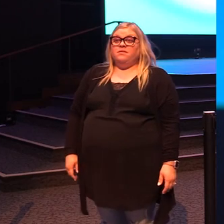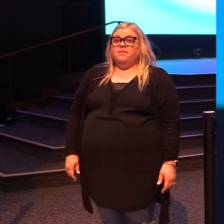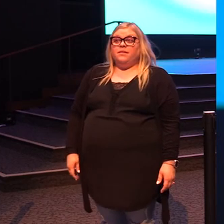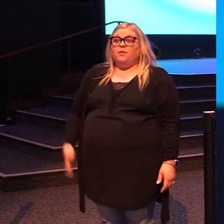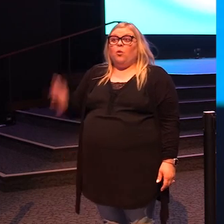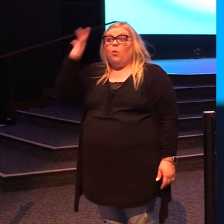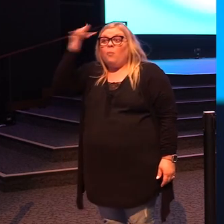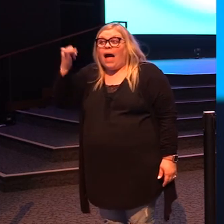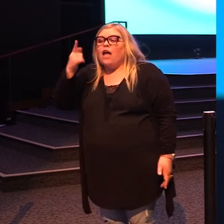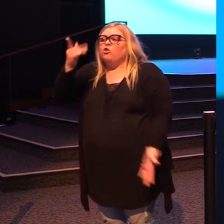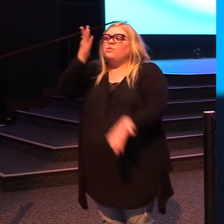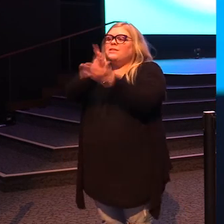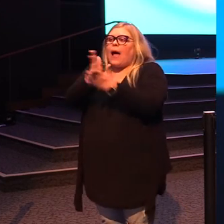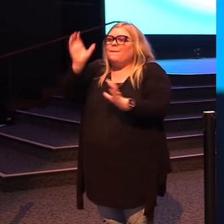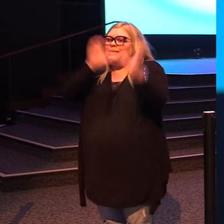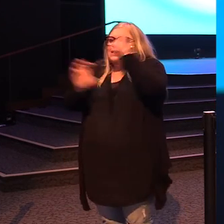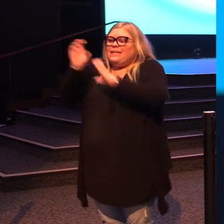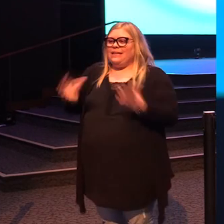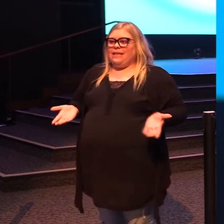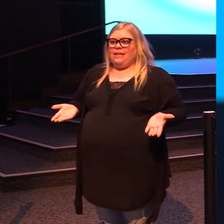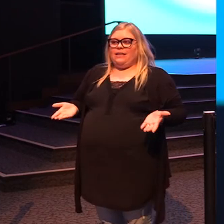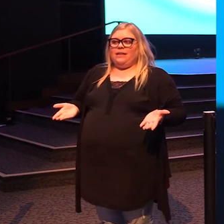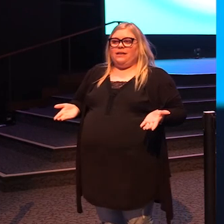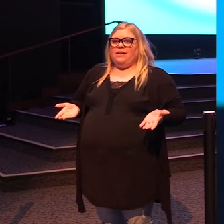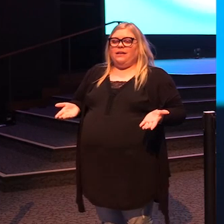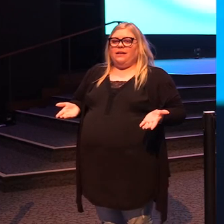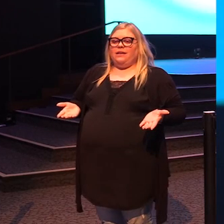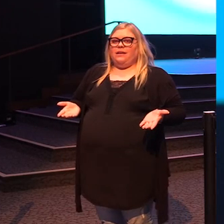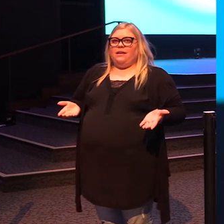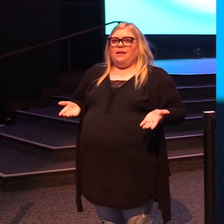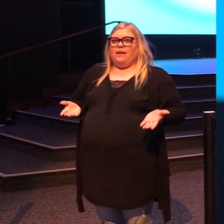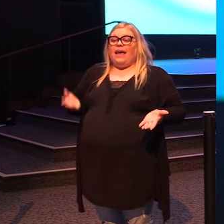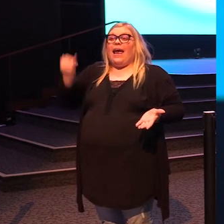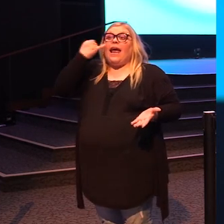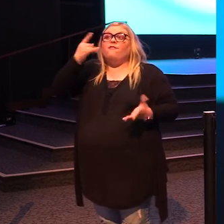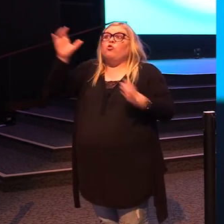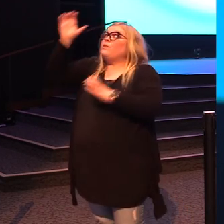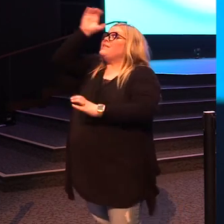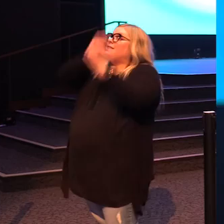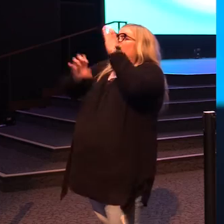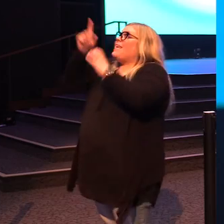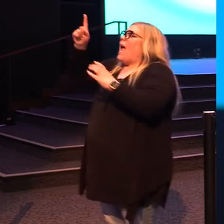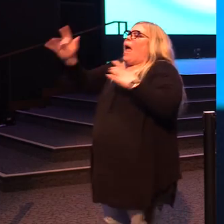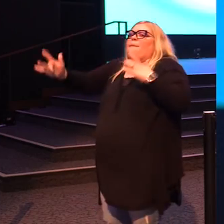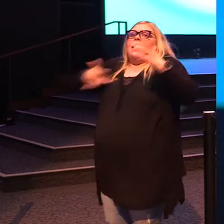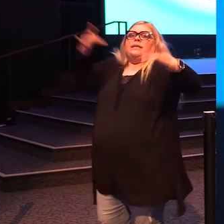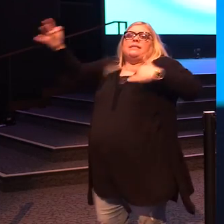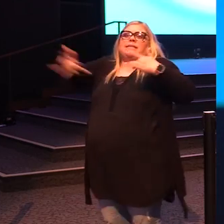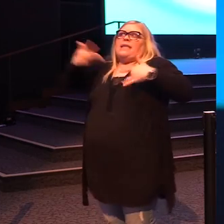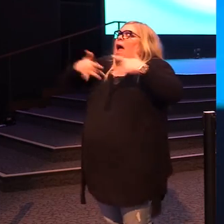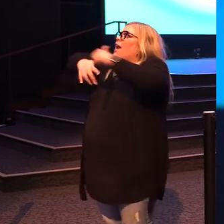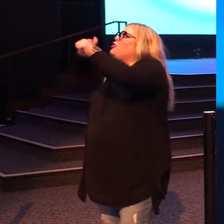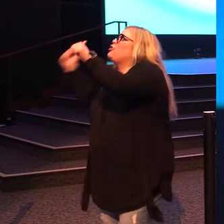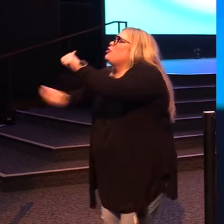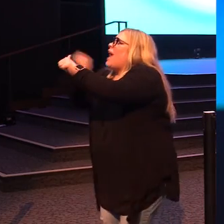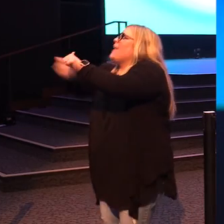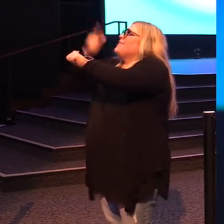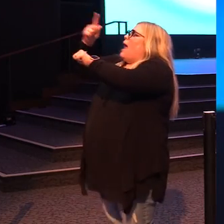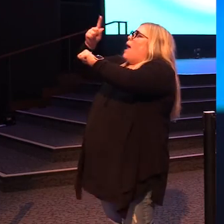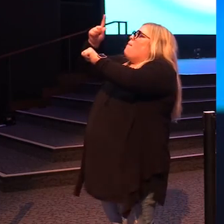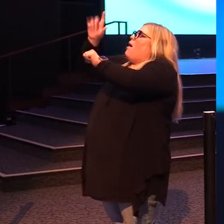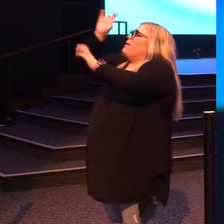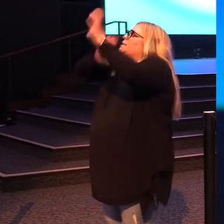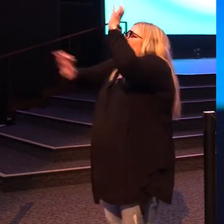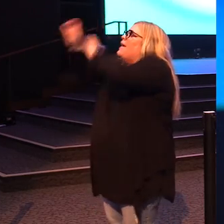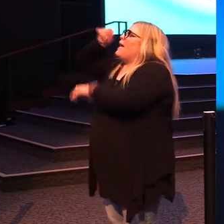because you stopped seeking. It's never dull when you're seeking. It's never dull when you're chasing and pursuing the one